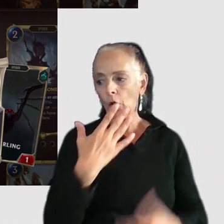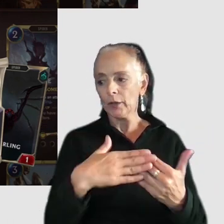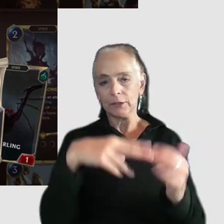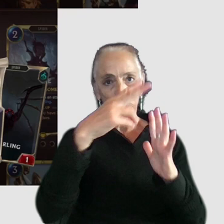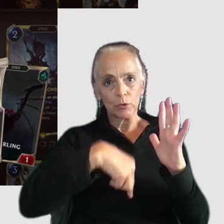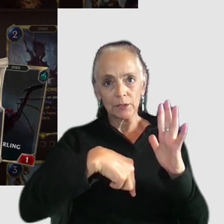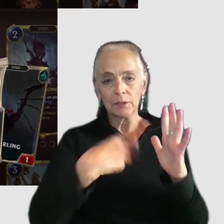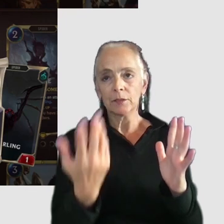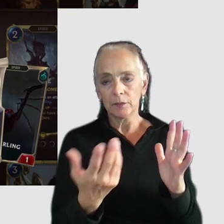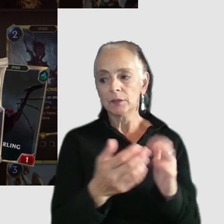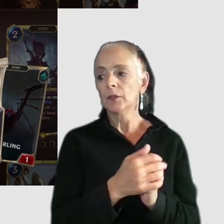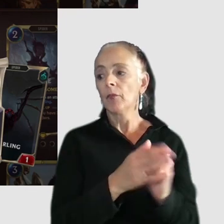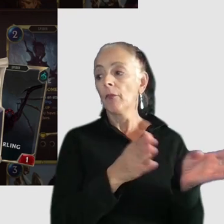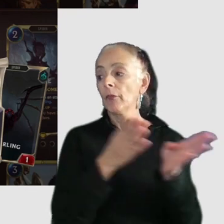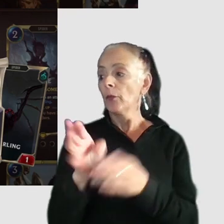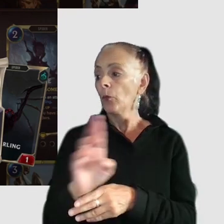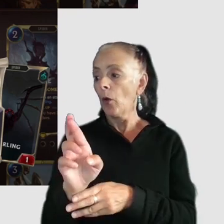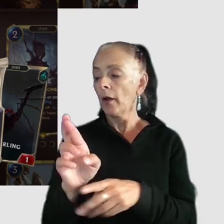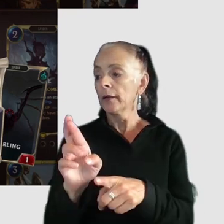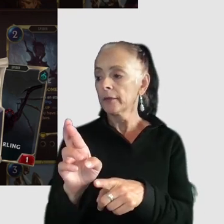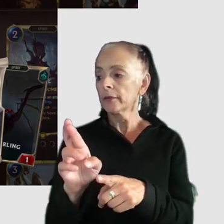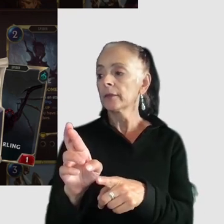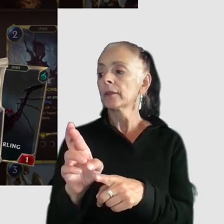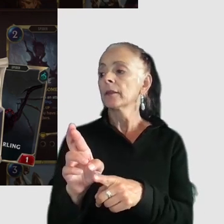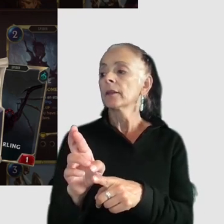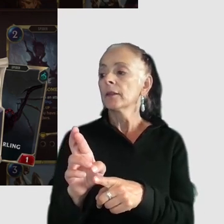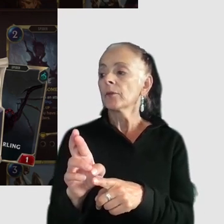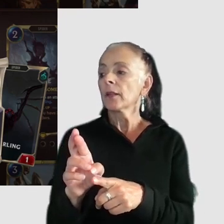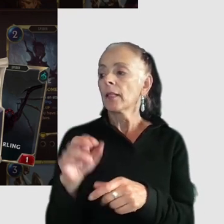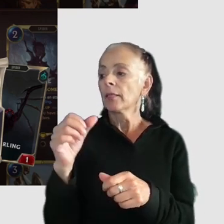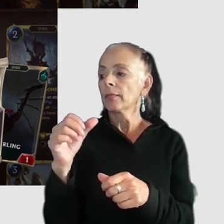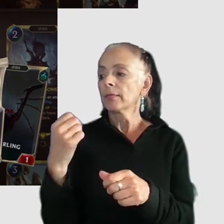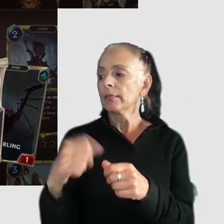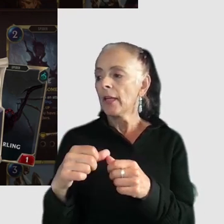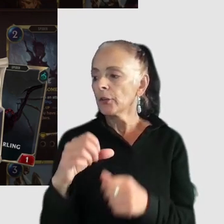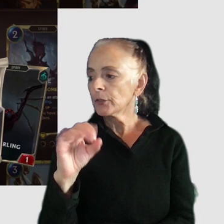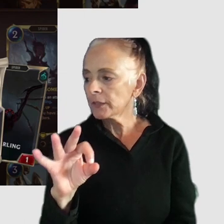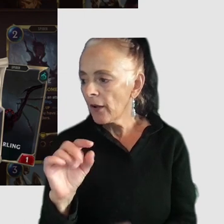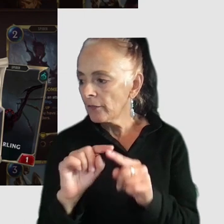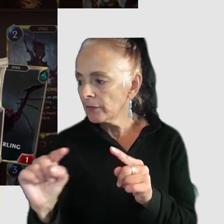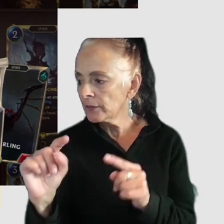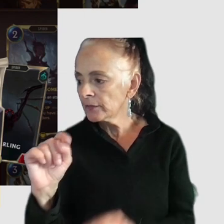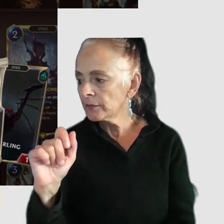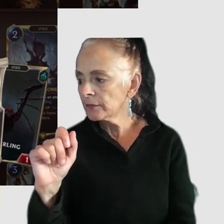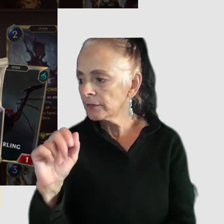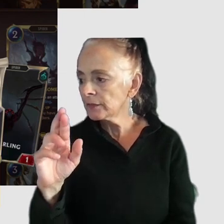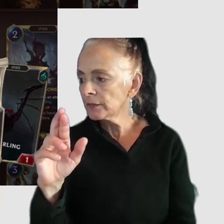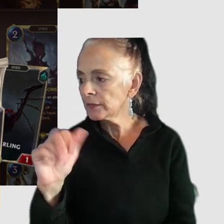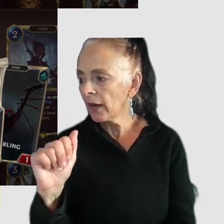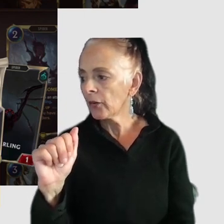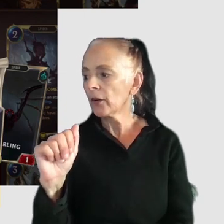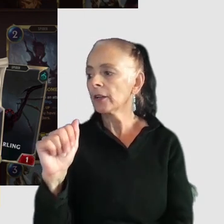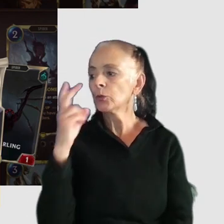um and then on the right we have uh legends of runeterra which uh is showing some cards that have the keywords